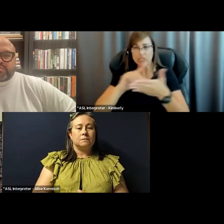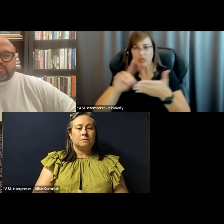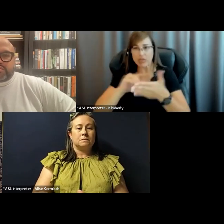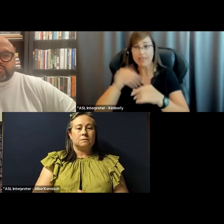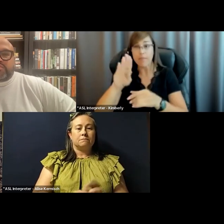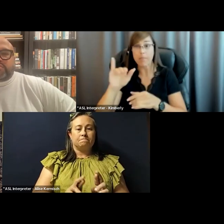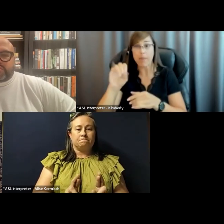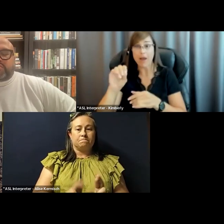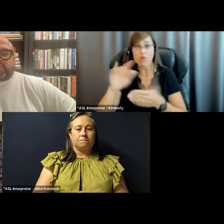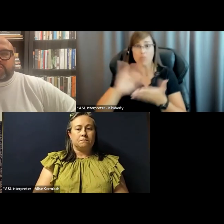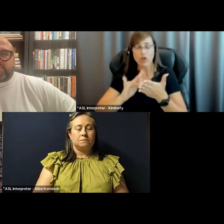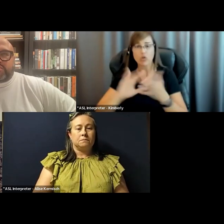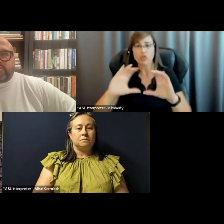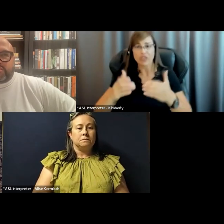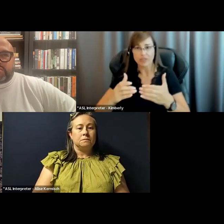sphere?